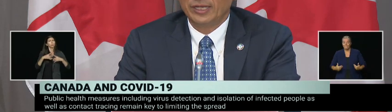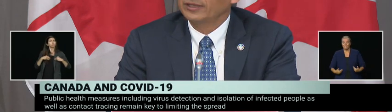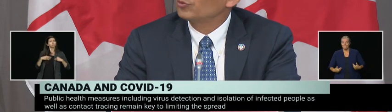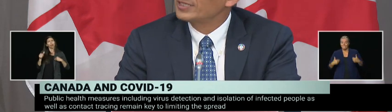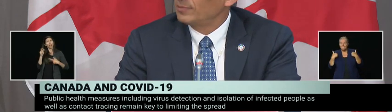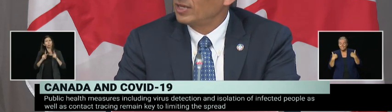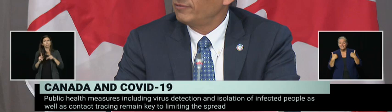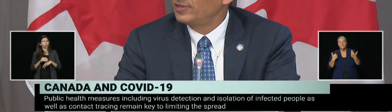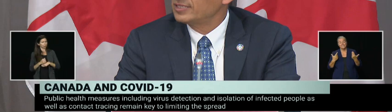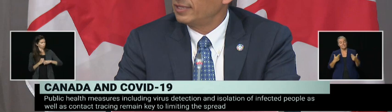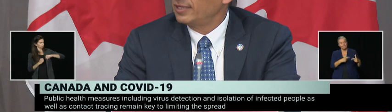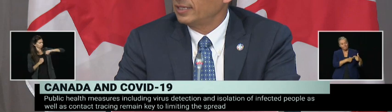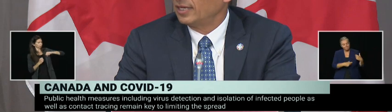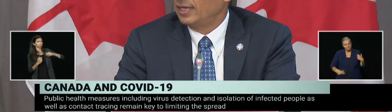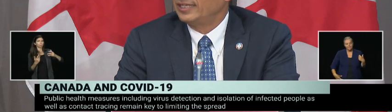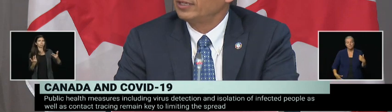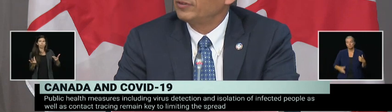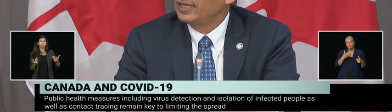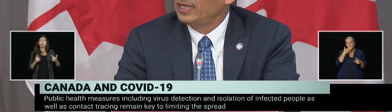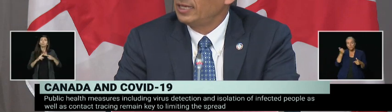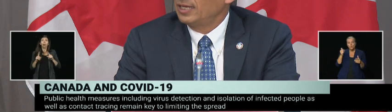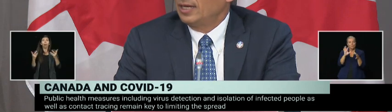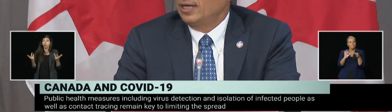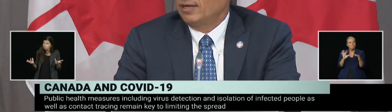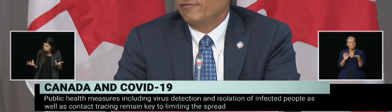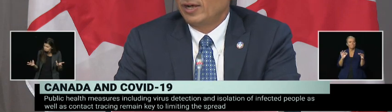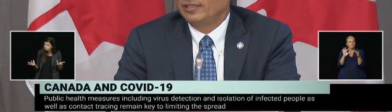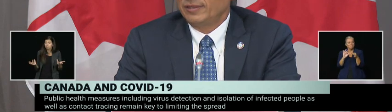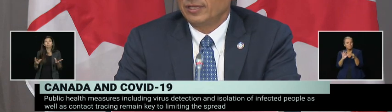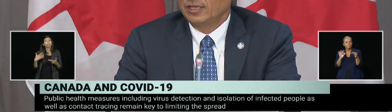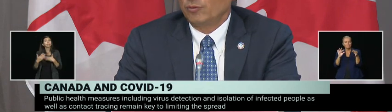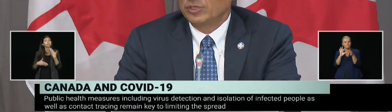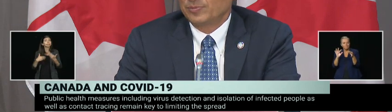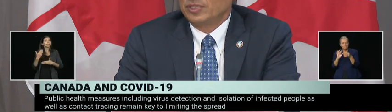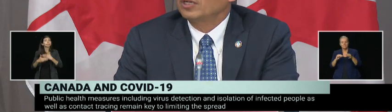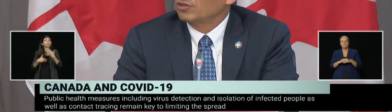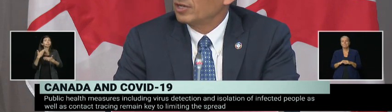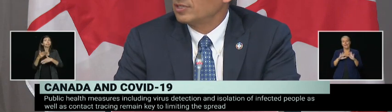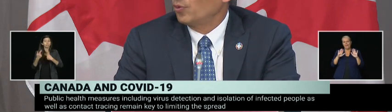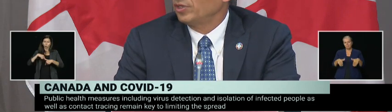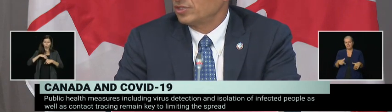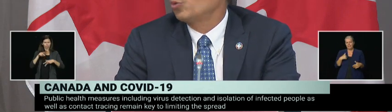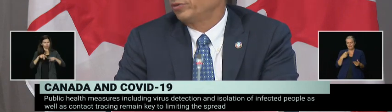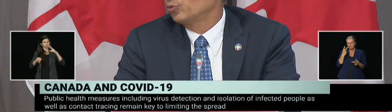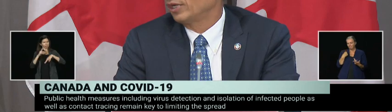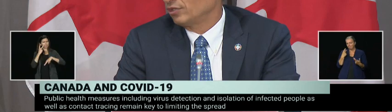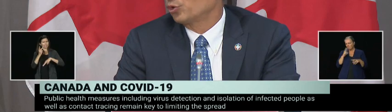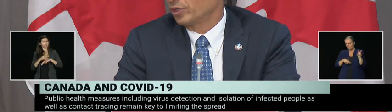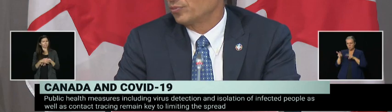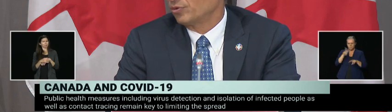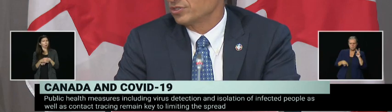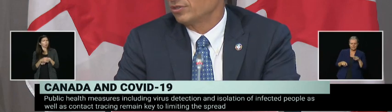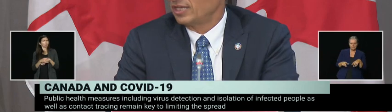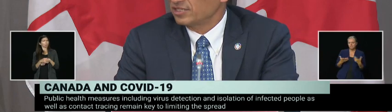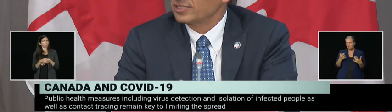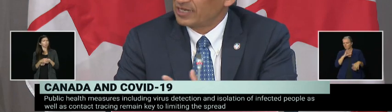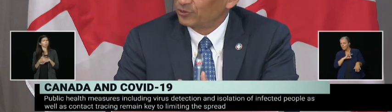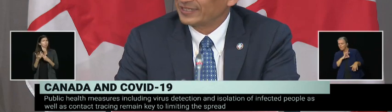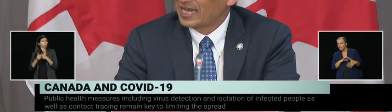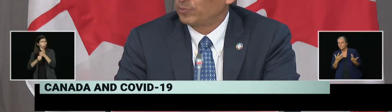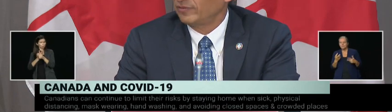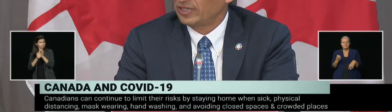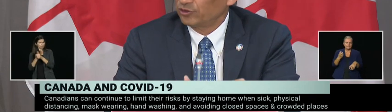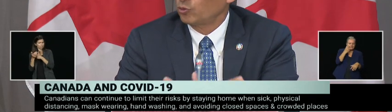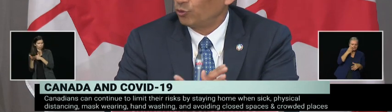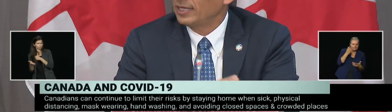looking at the risks and benefits, I think at the end of the day, finally, I think what's been done across the board is, quote, the regulatory approach. So that's just